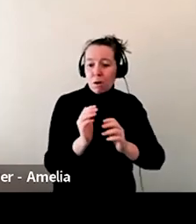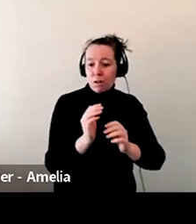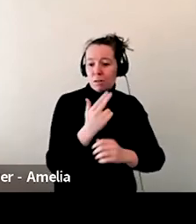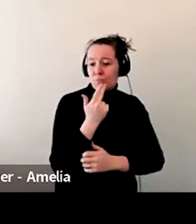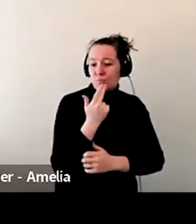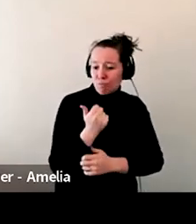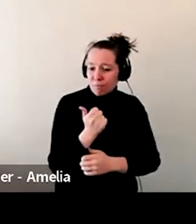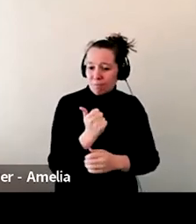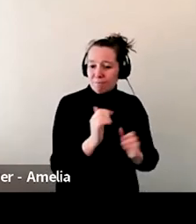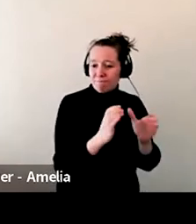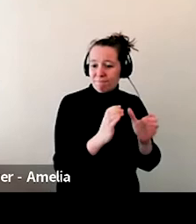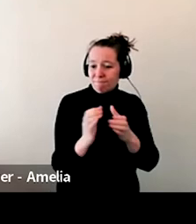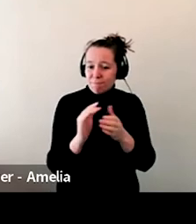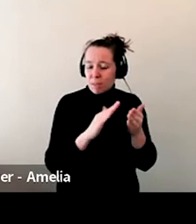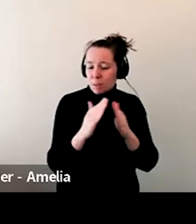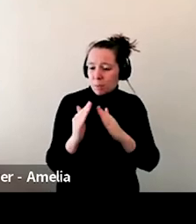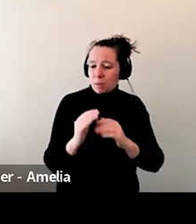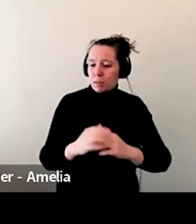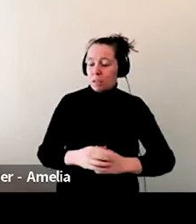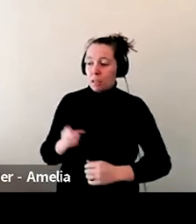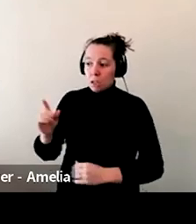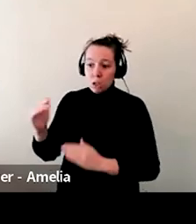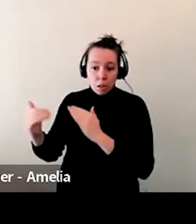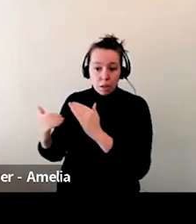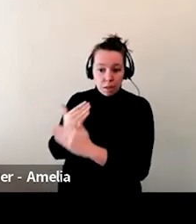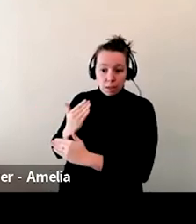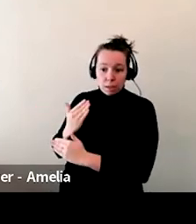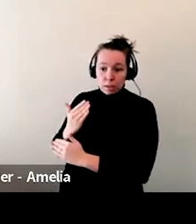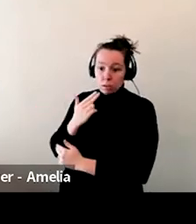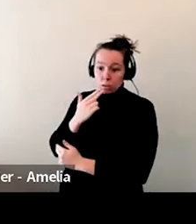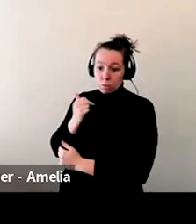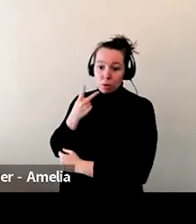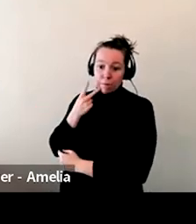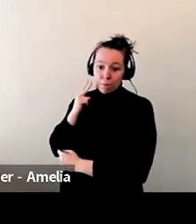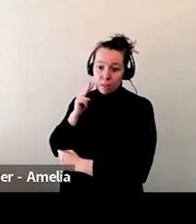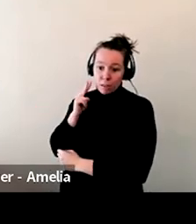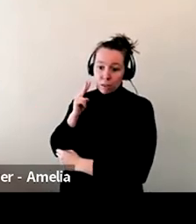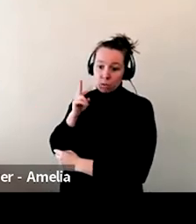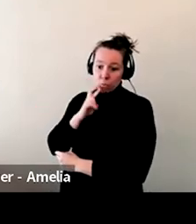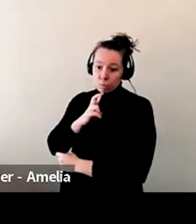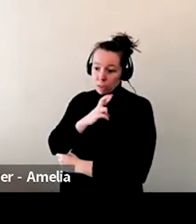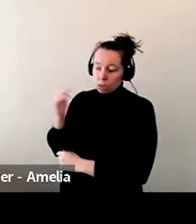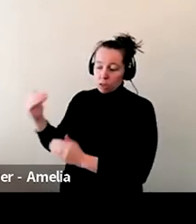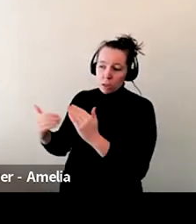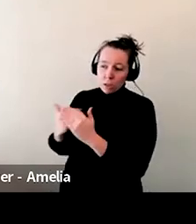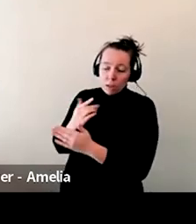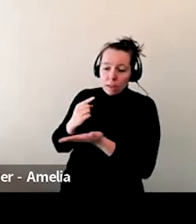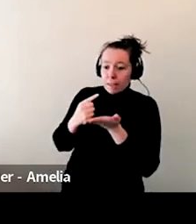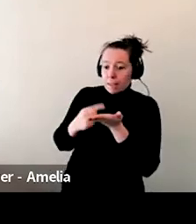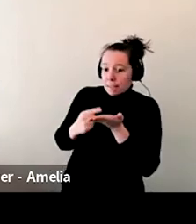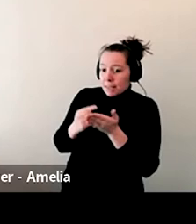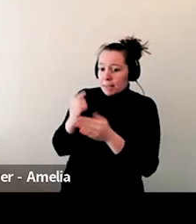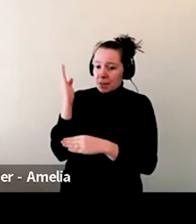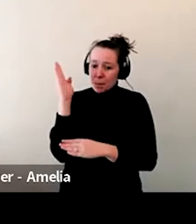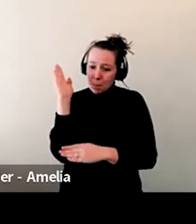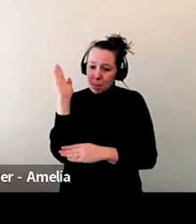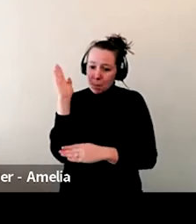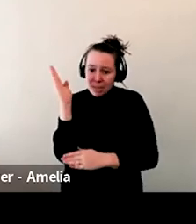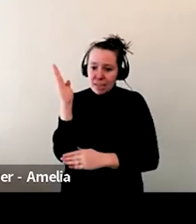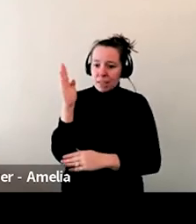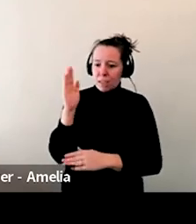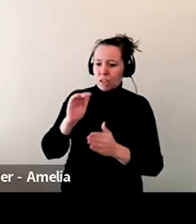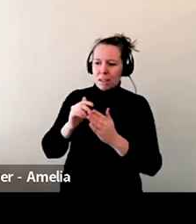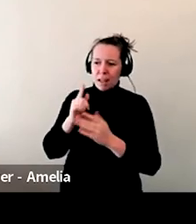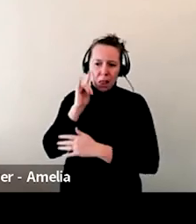if we can, um, where she'll come in and talk with one of our owners about, you know, vegetarian food and vegetarian